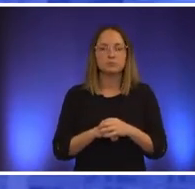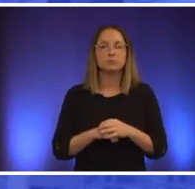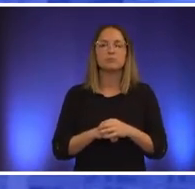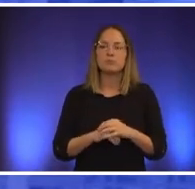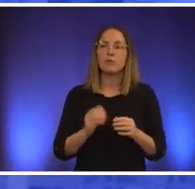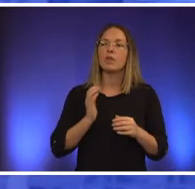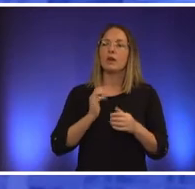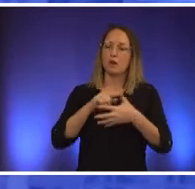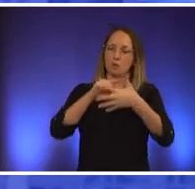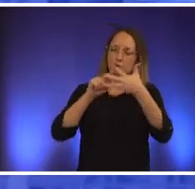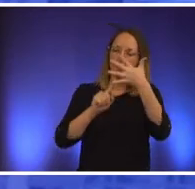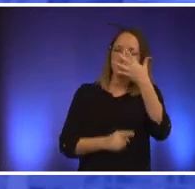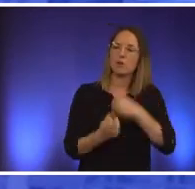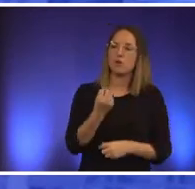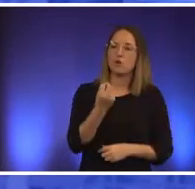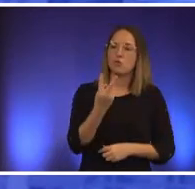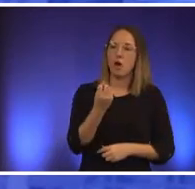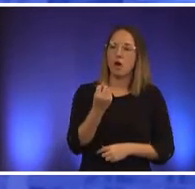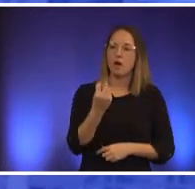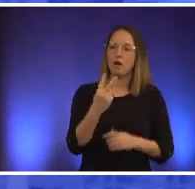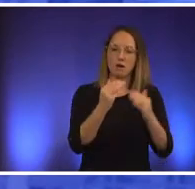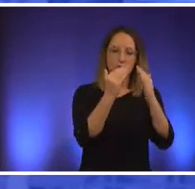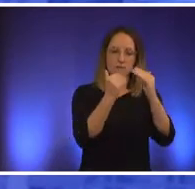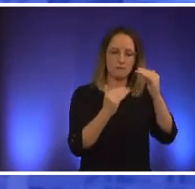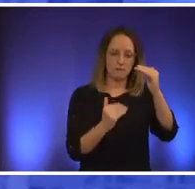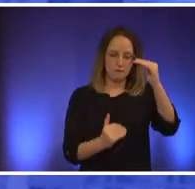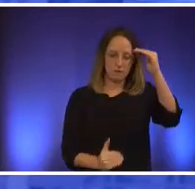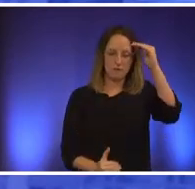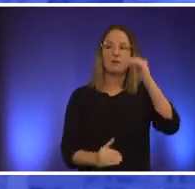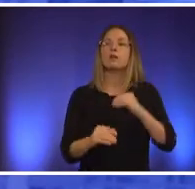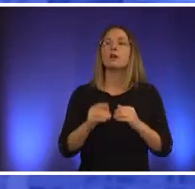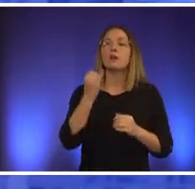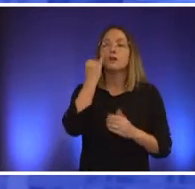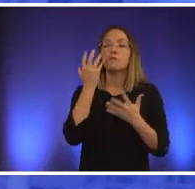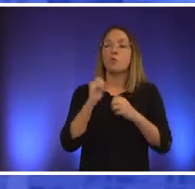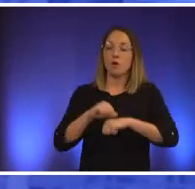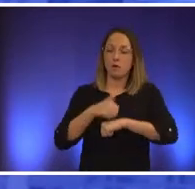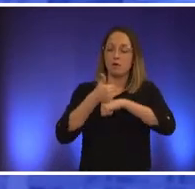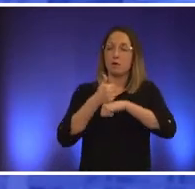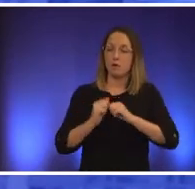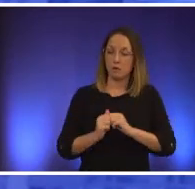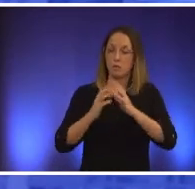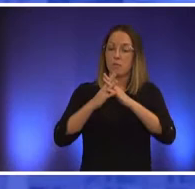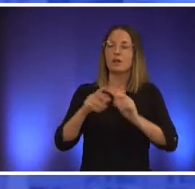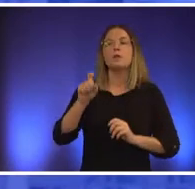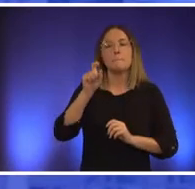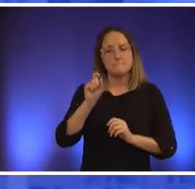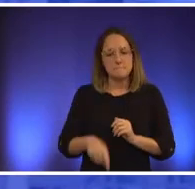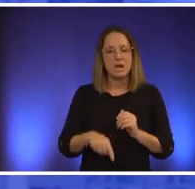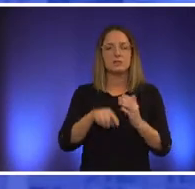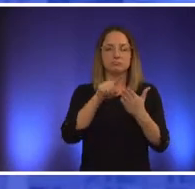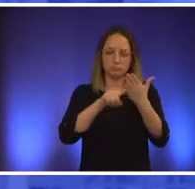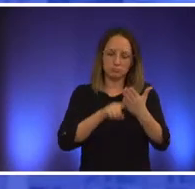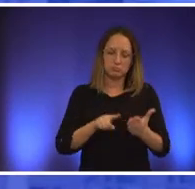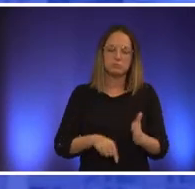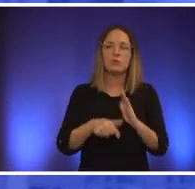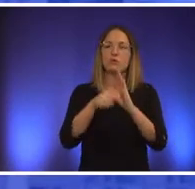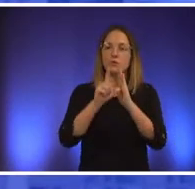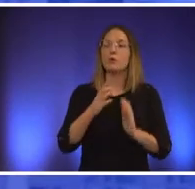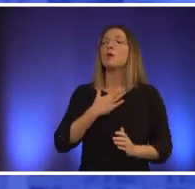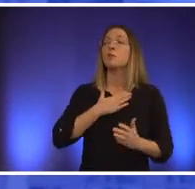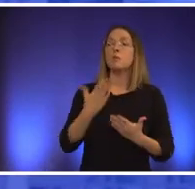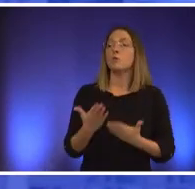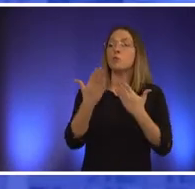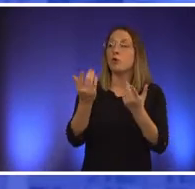silos in which you have to go through to build something you have to you have to get those reviews my proposal by the way would be to have an